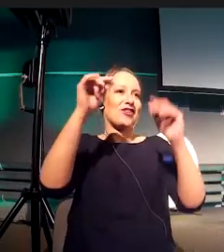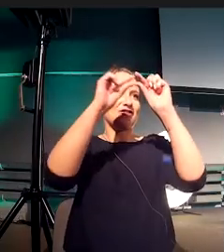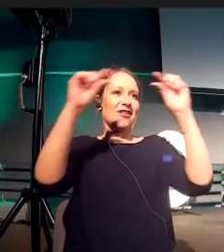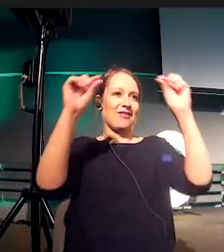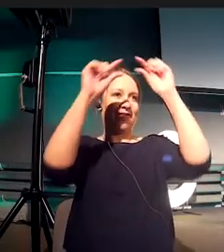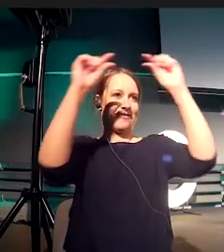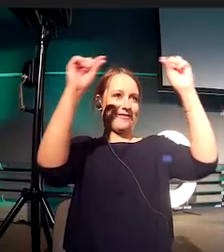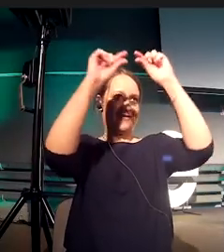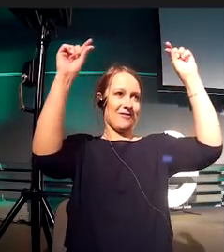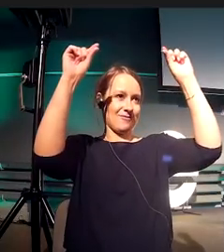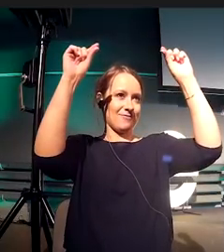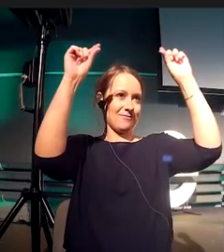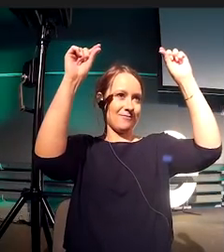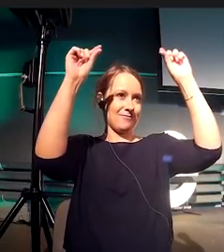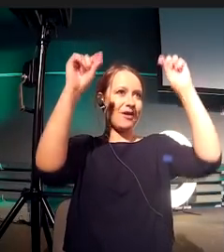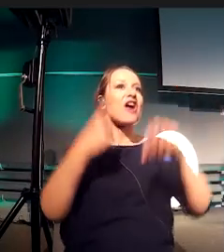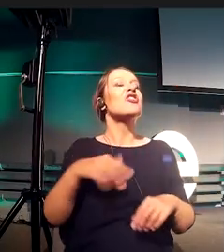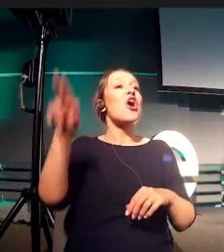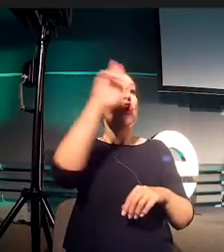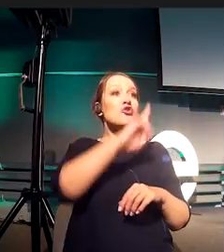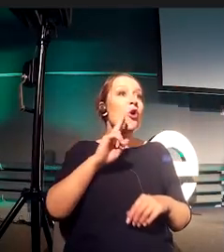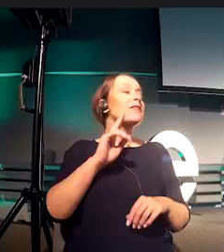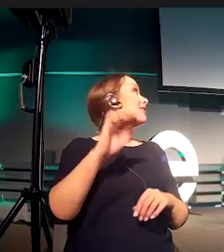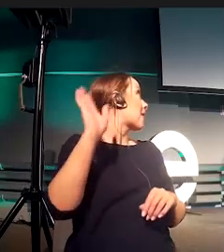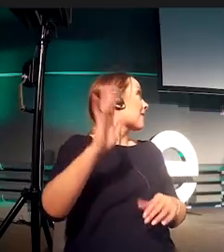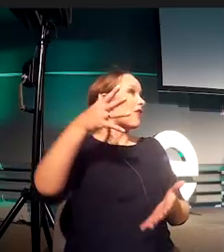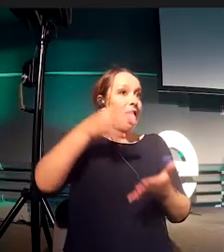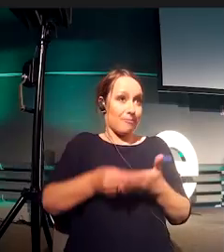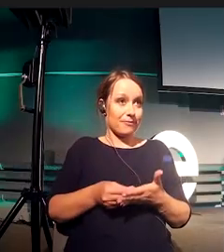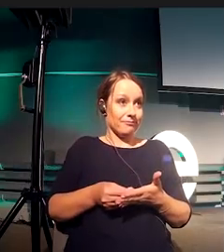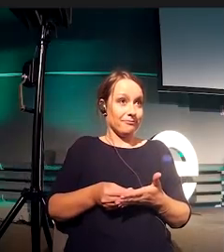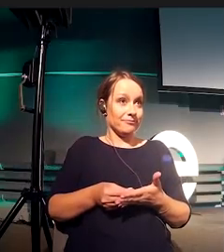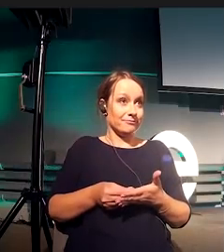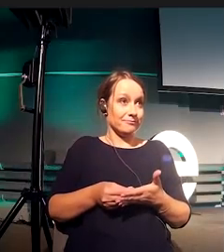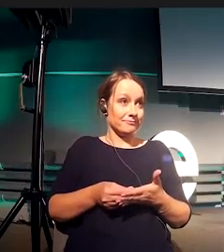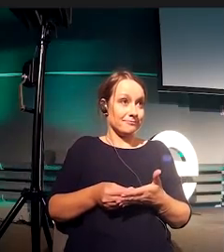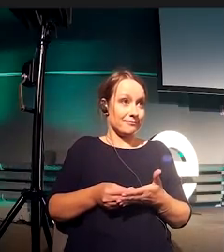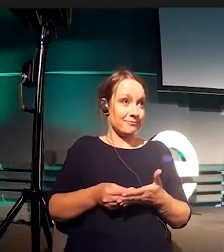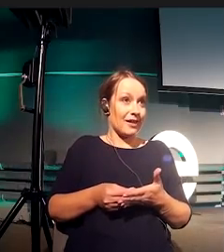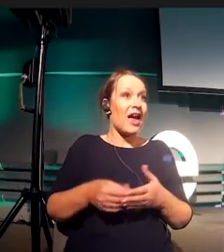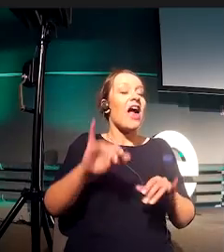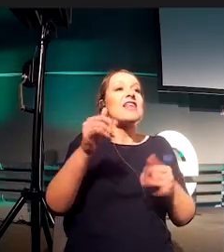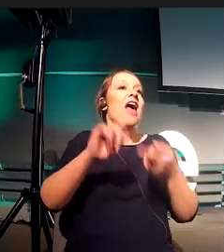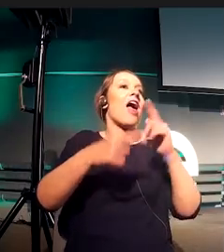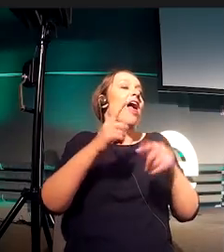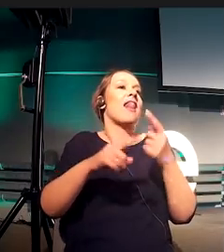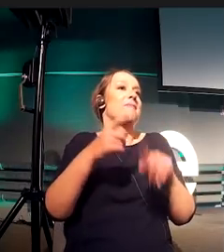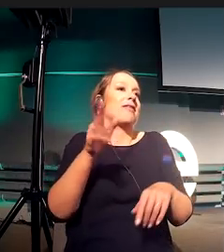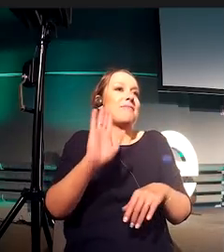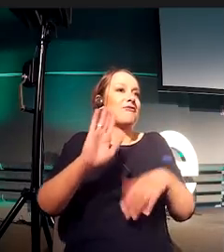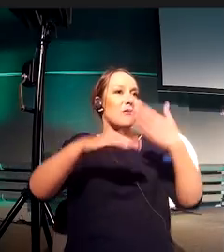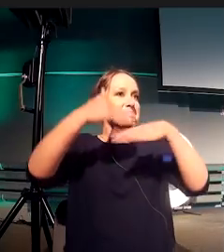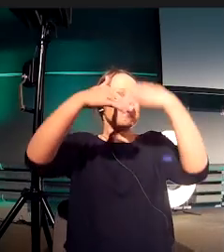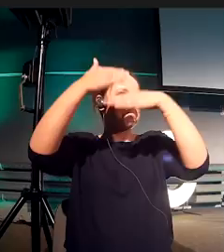the title, and what are the elements that are fitting into this specific size that work good with each other?